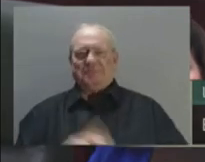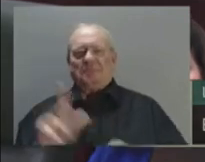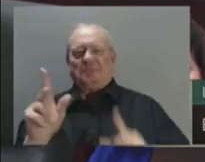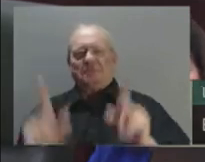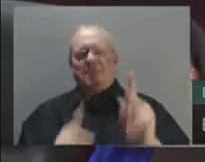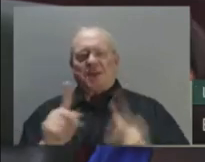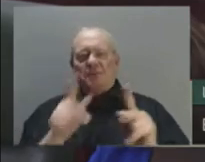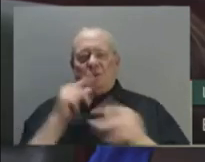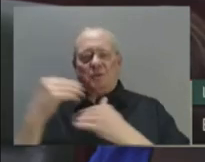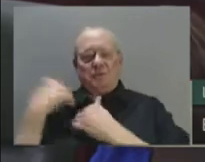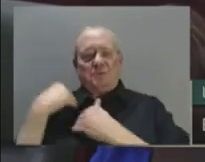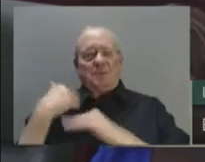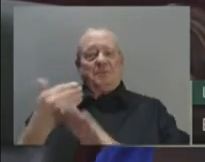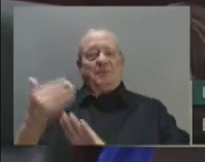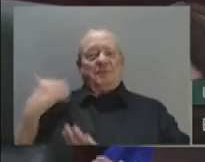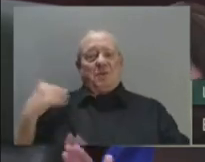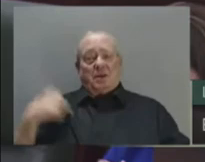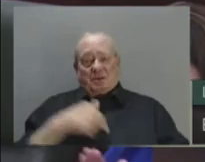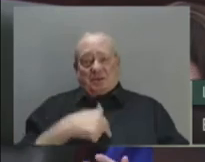their later years.